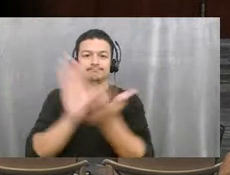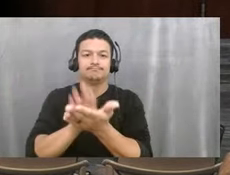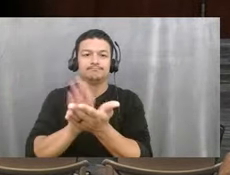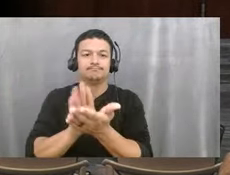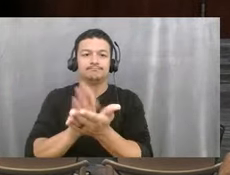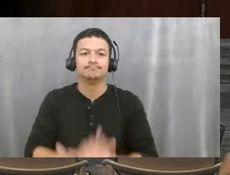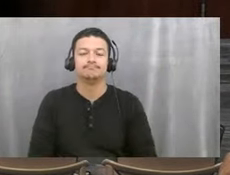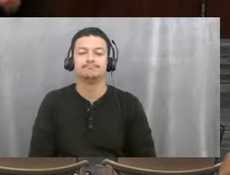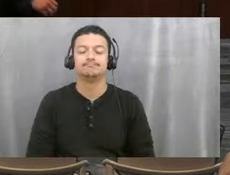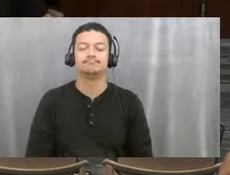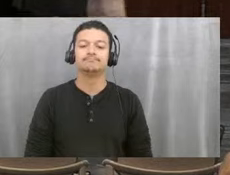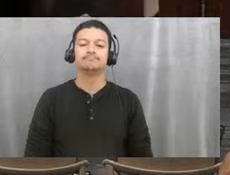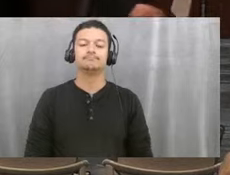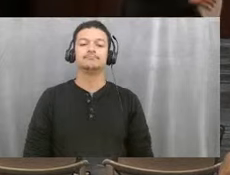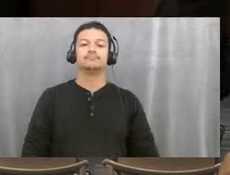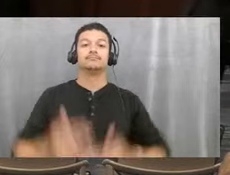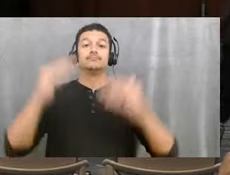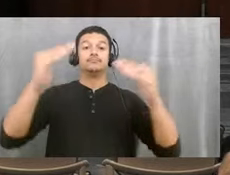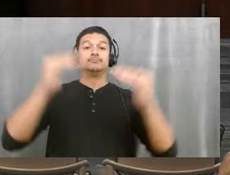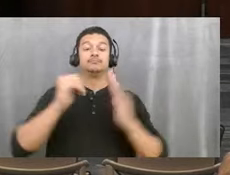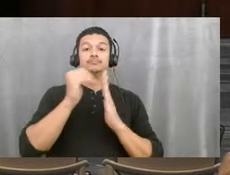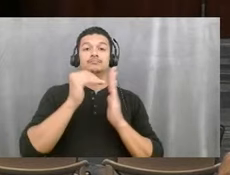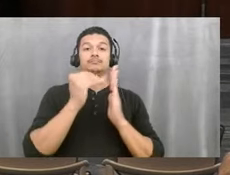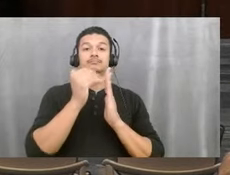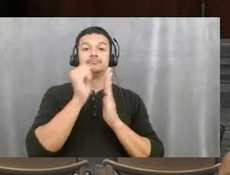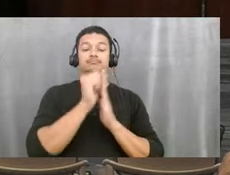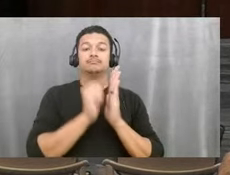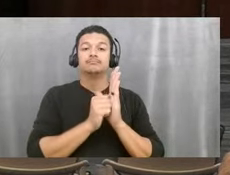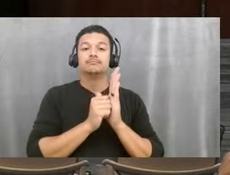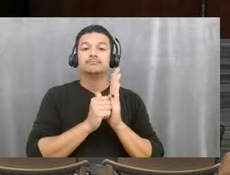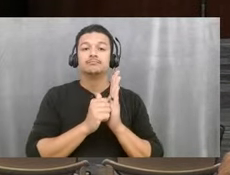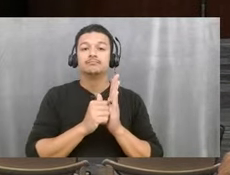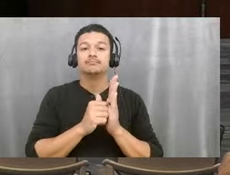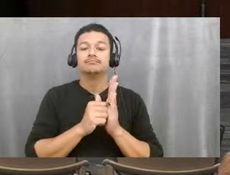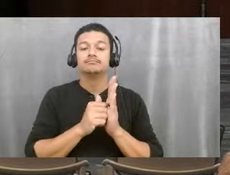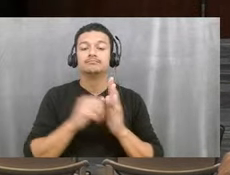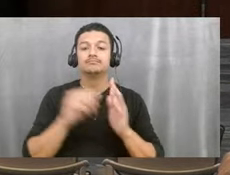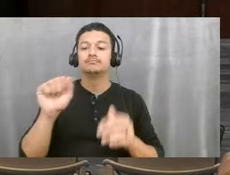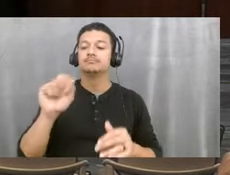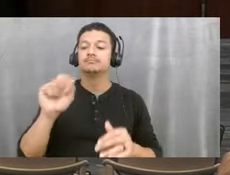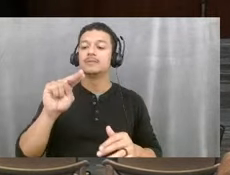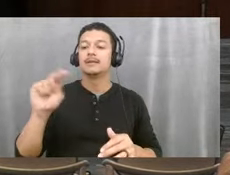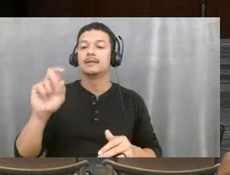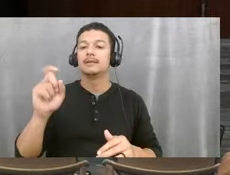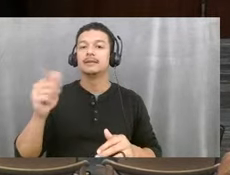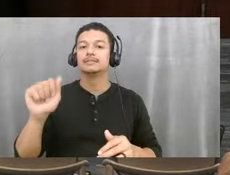Next item presentation by staff and discussion regarding annexation options and procedures.